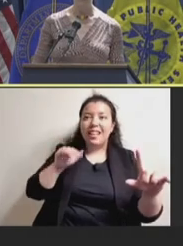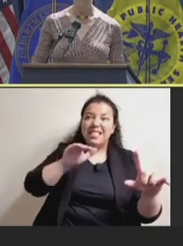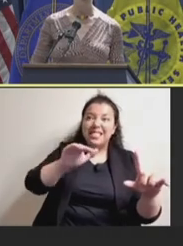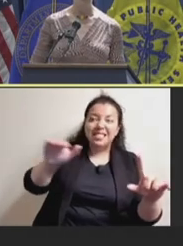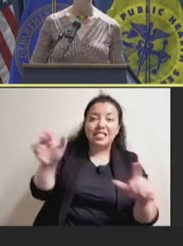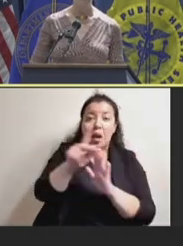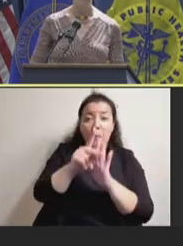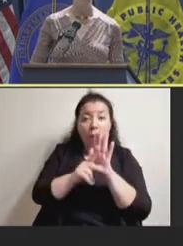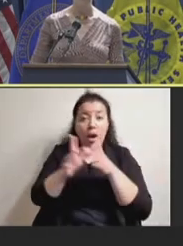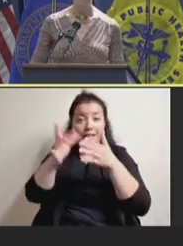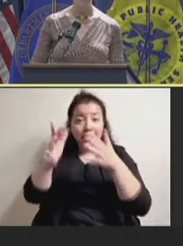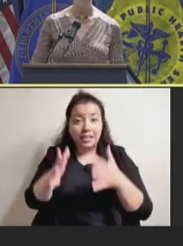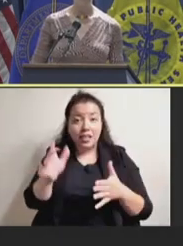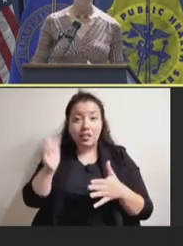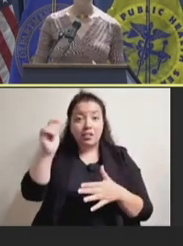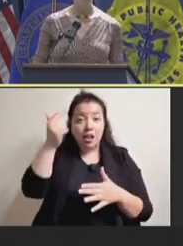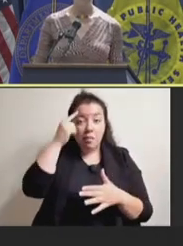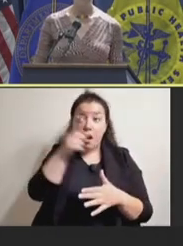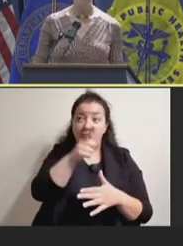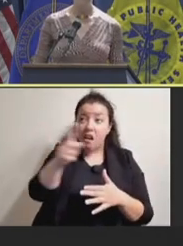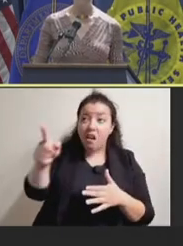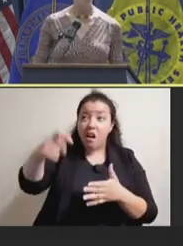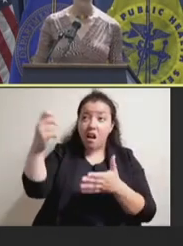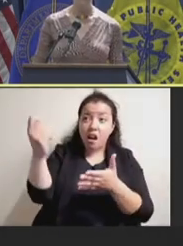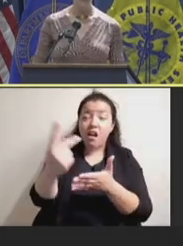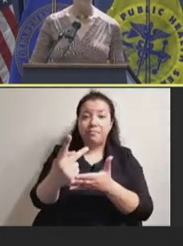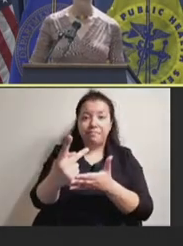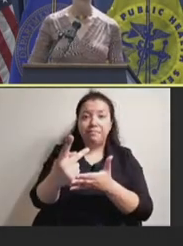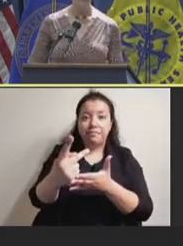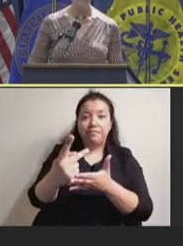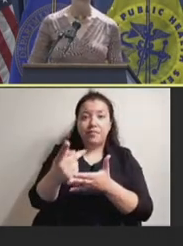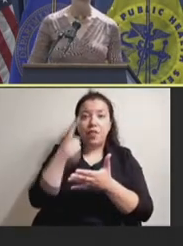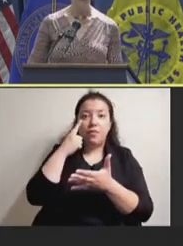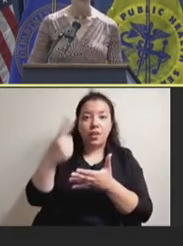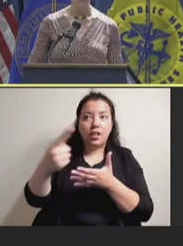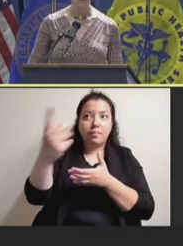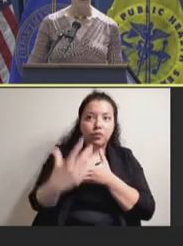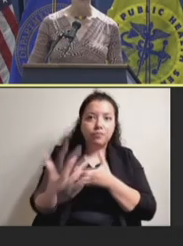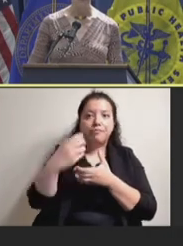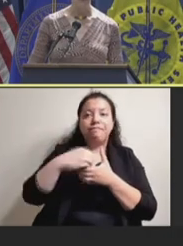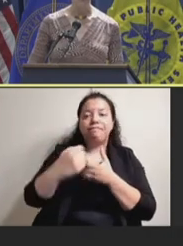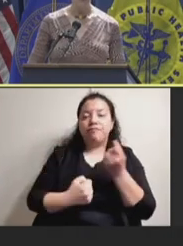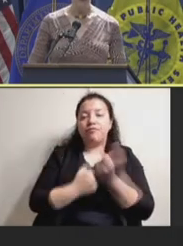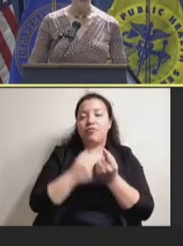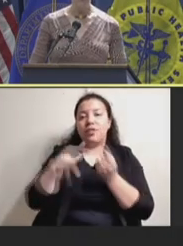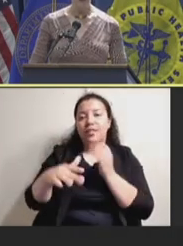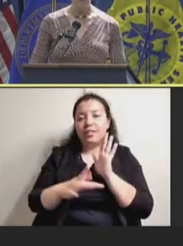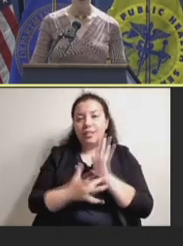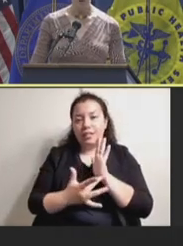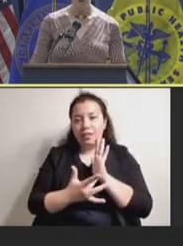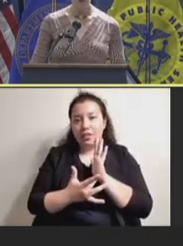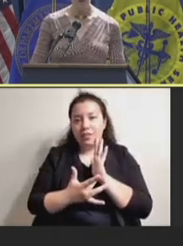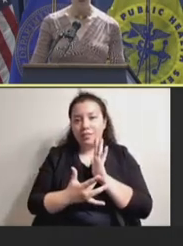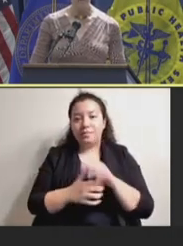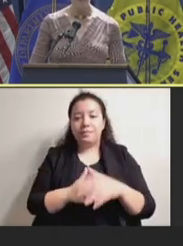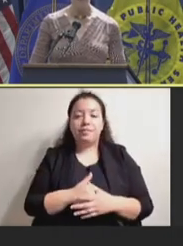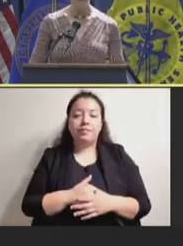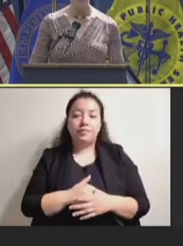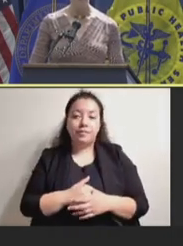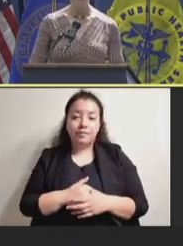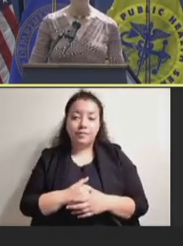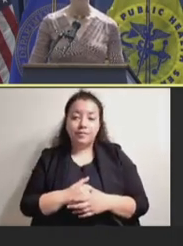on board to advocate for this technology as well. An important point